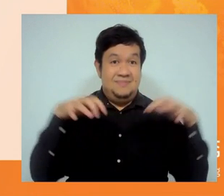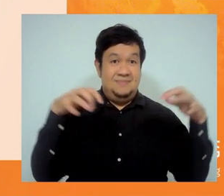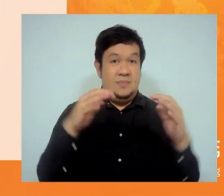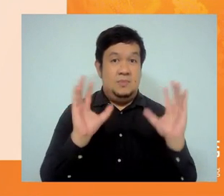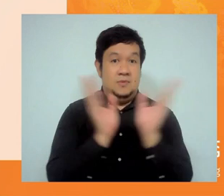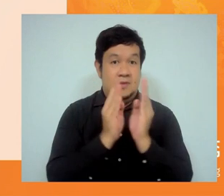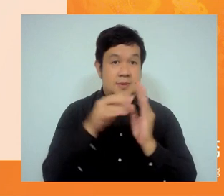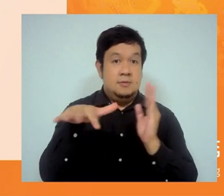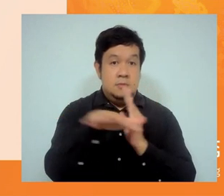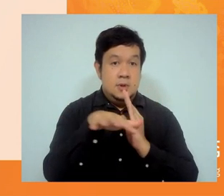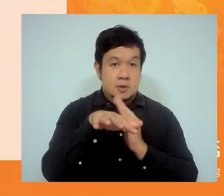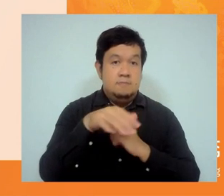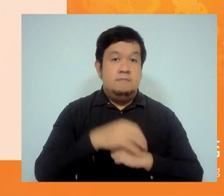will